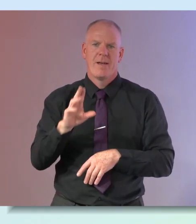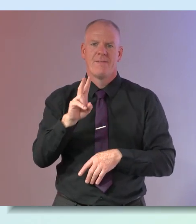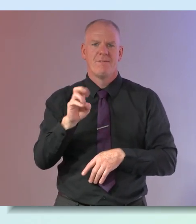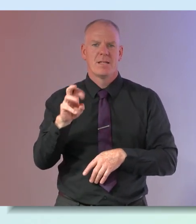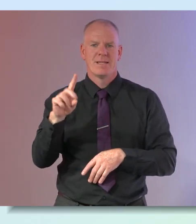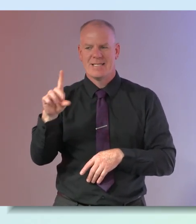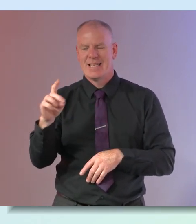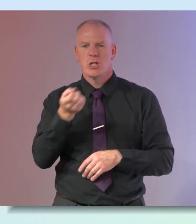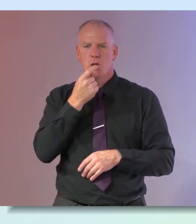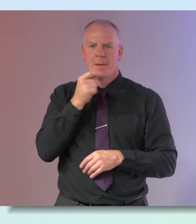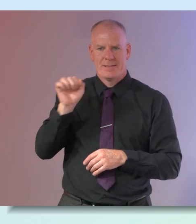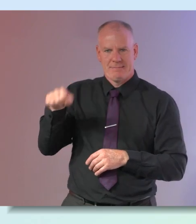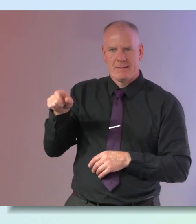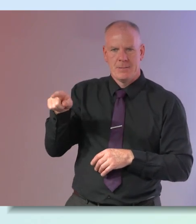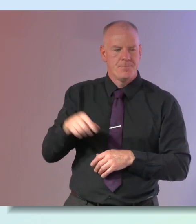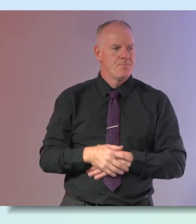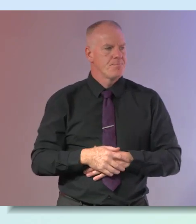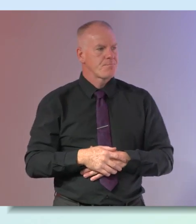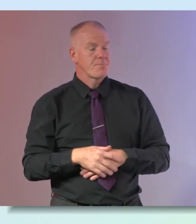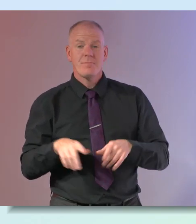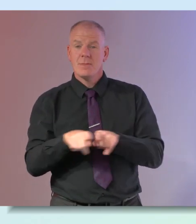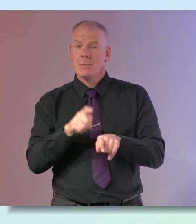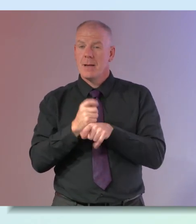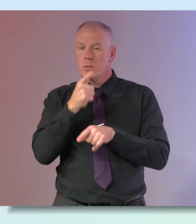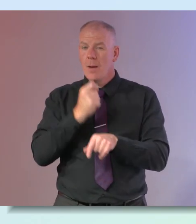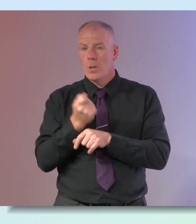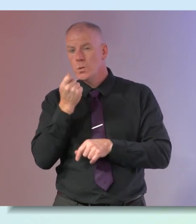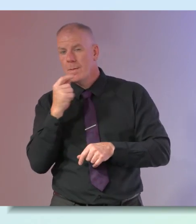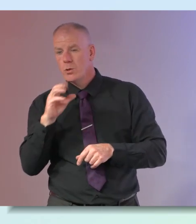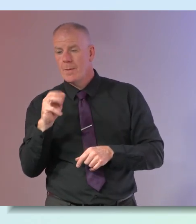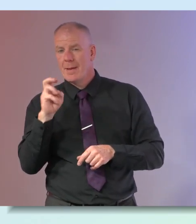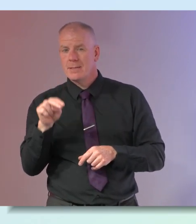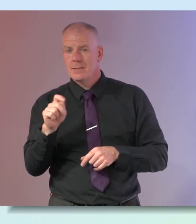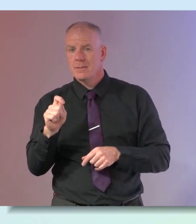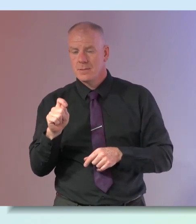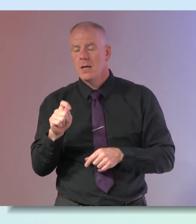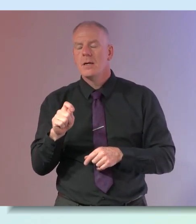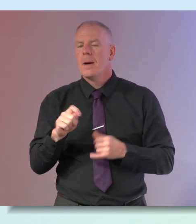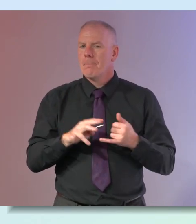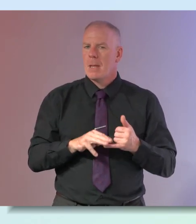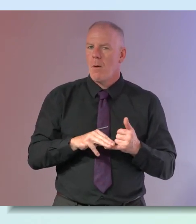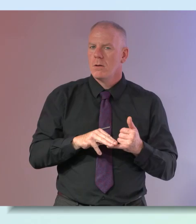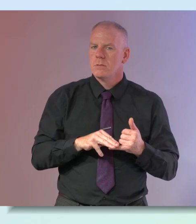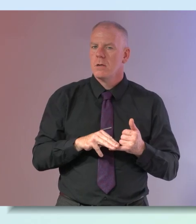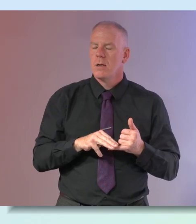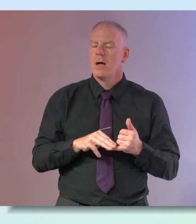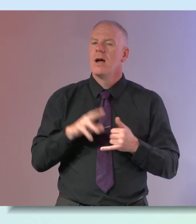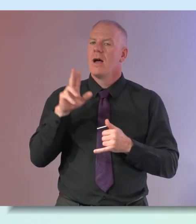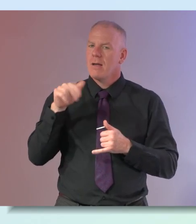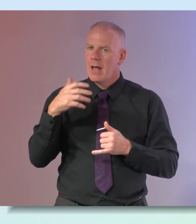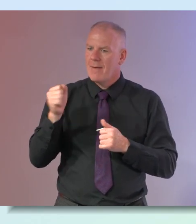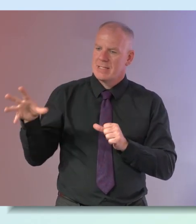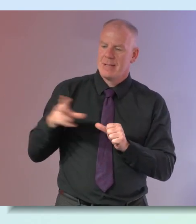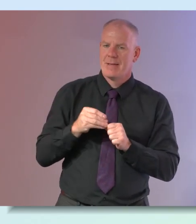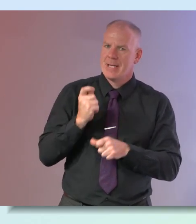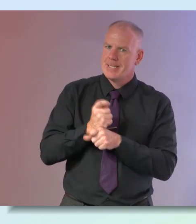supplements and also just while we're on supplements you know around menopause that can be an incredibly targeting time for